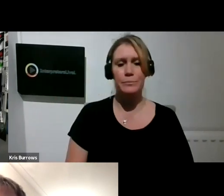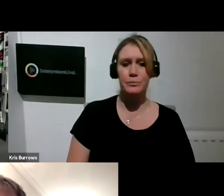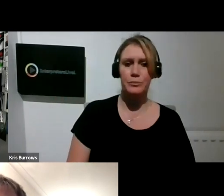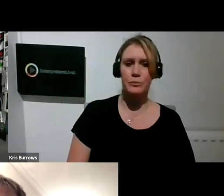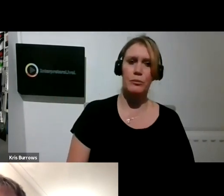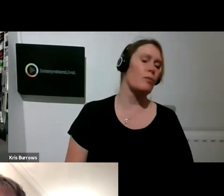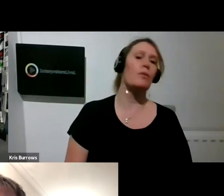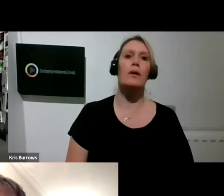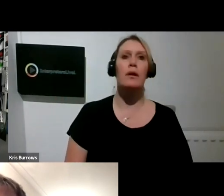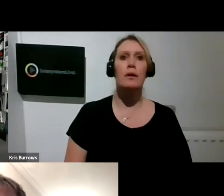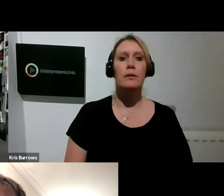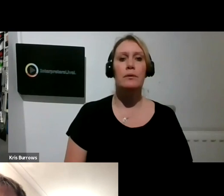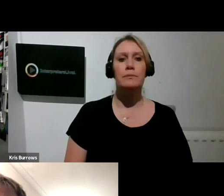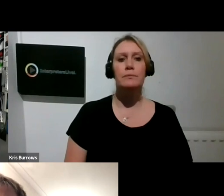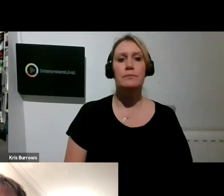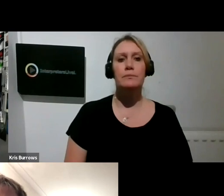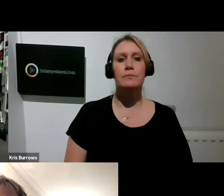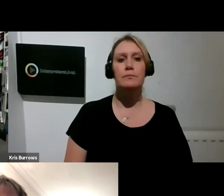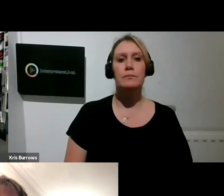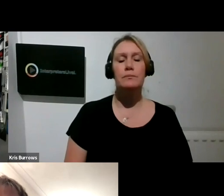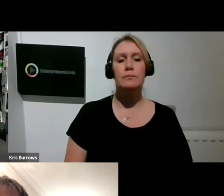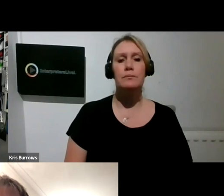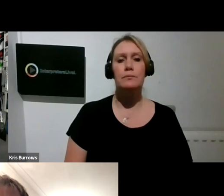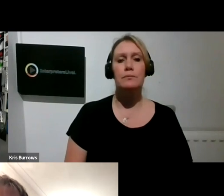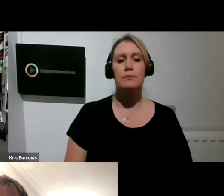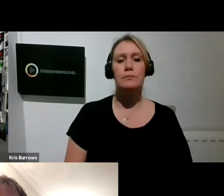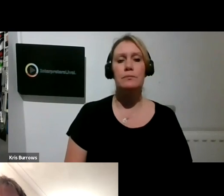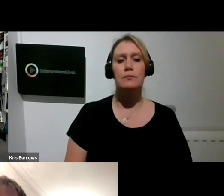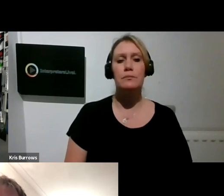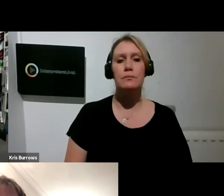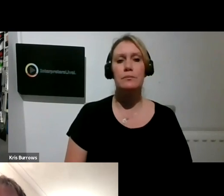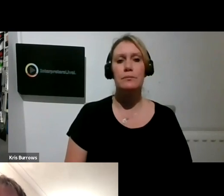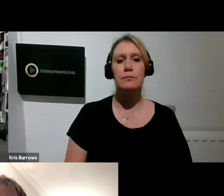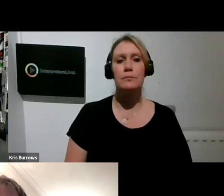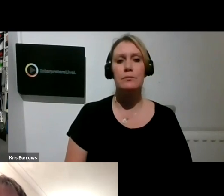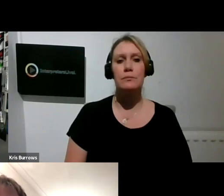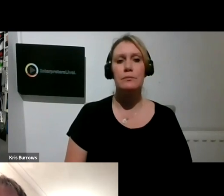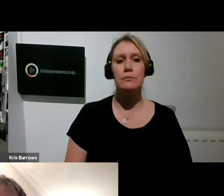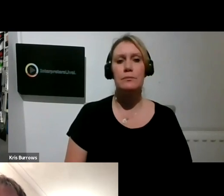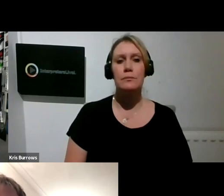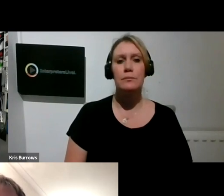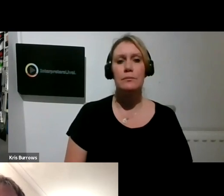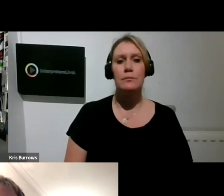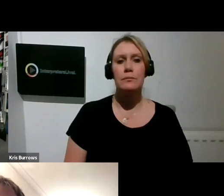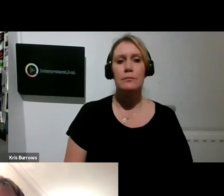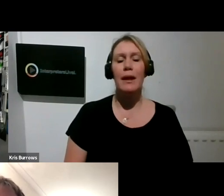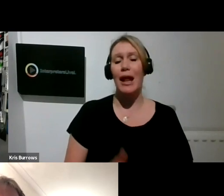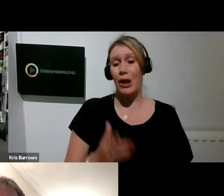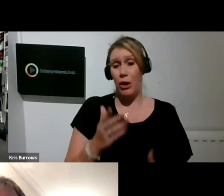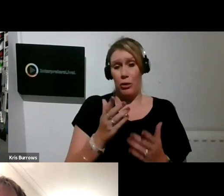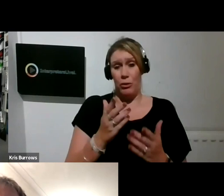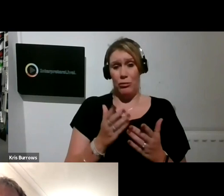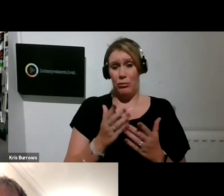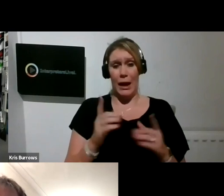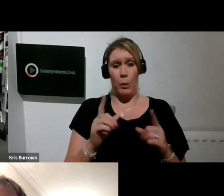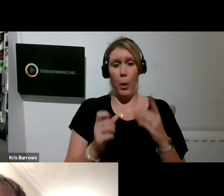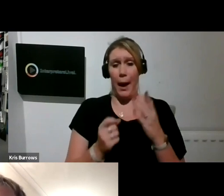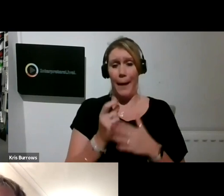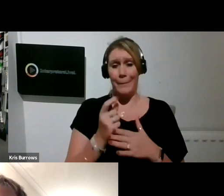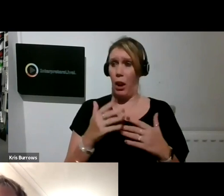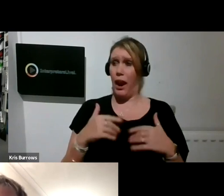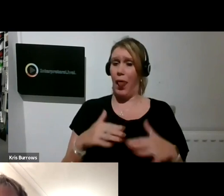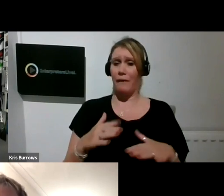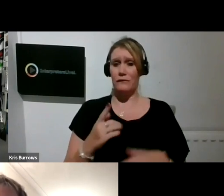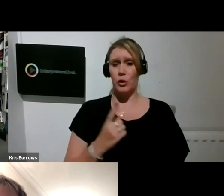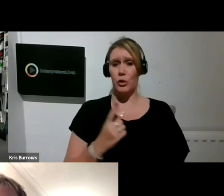you're, you're very much kind of left on your own when, when, you know, the, the, the whole,